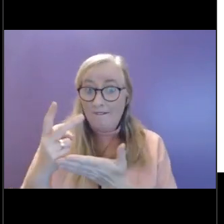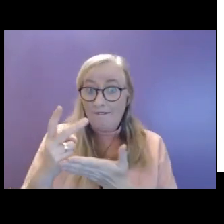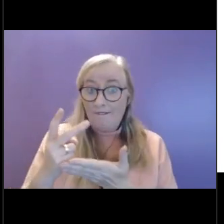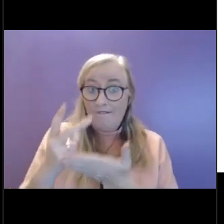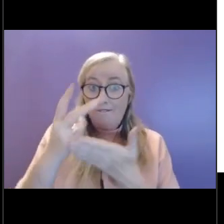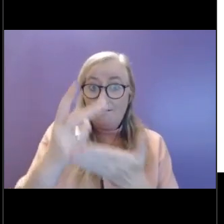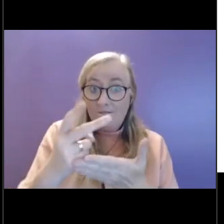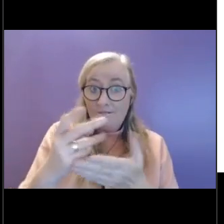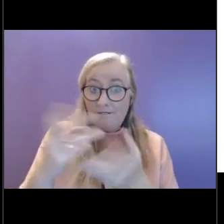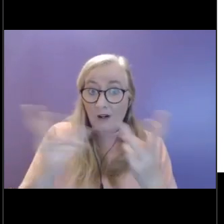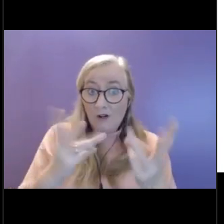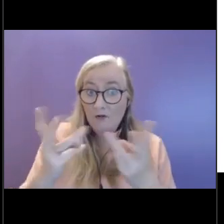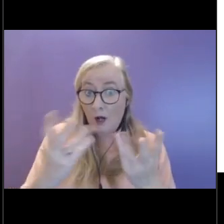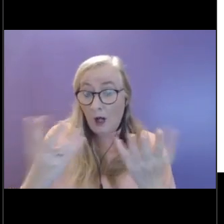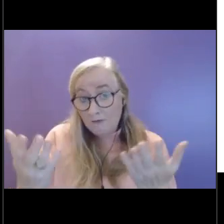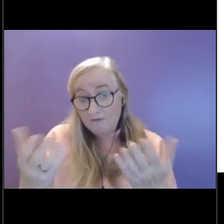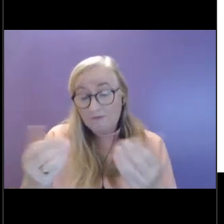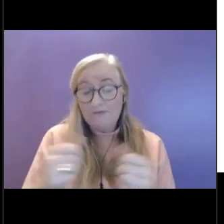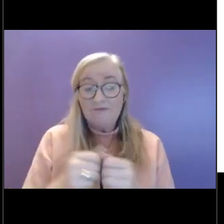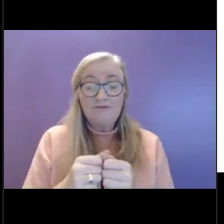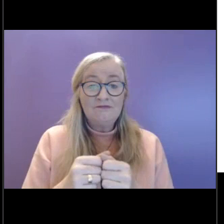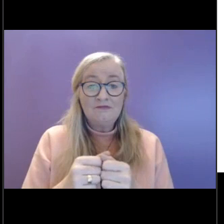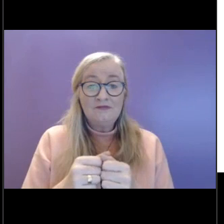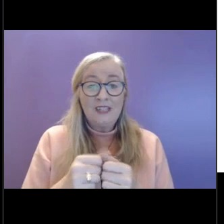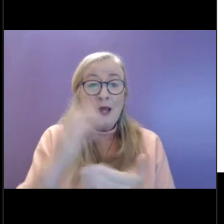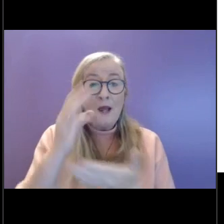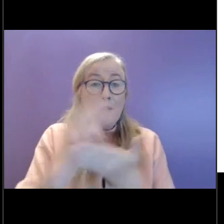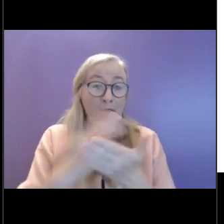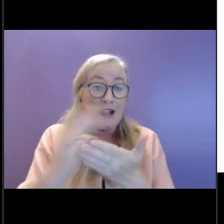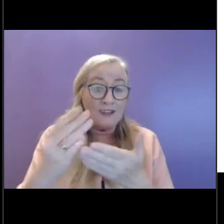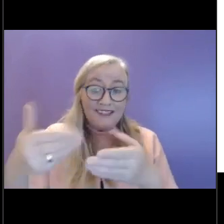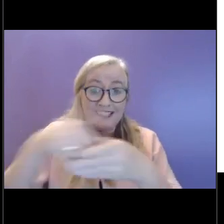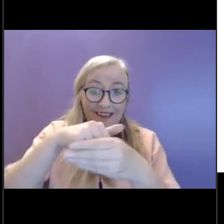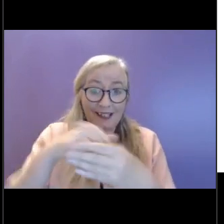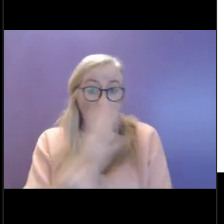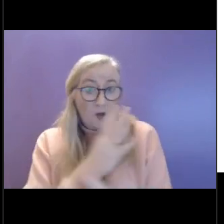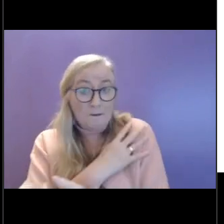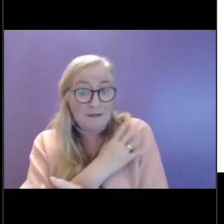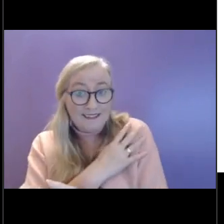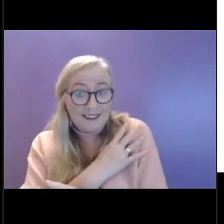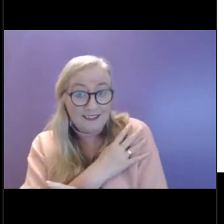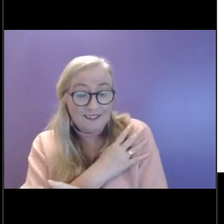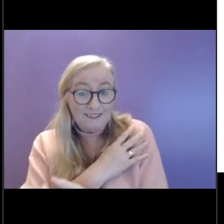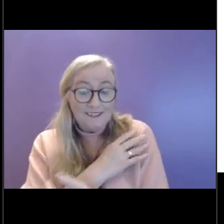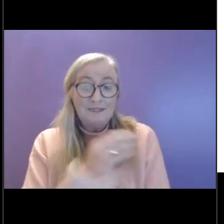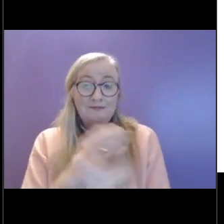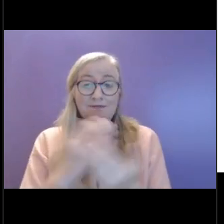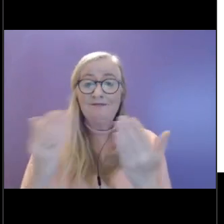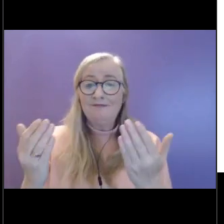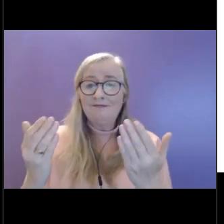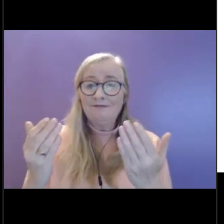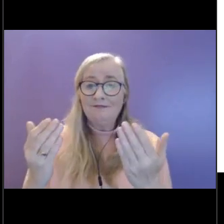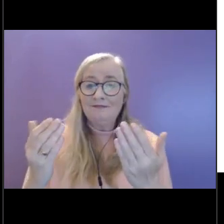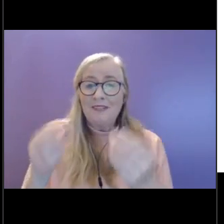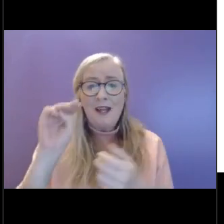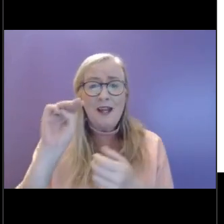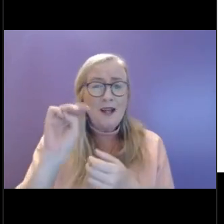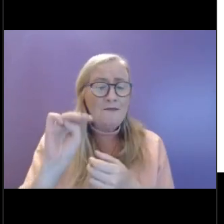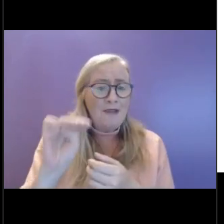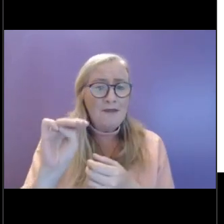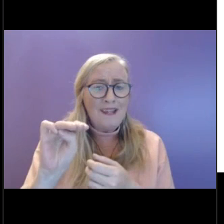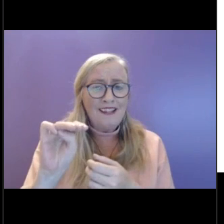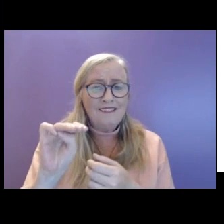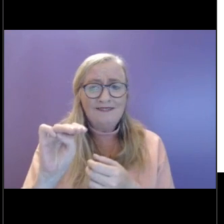for example, taking part in that committee and maybe getting involved in